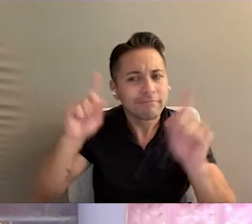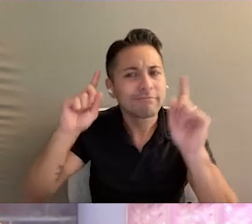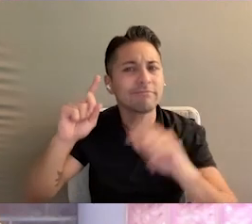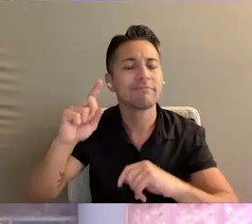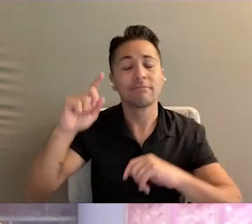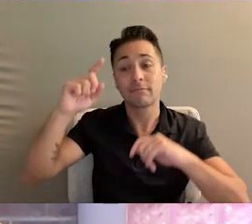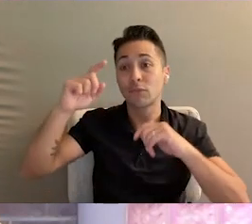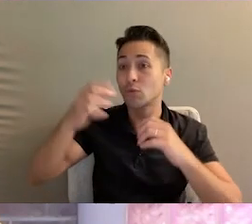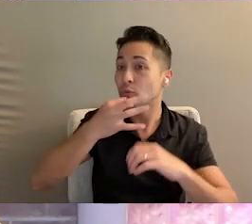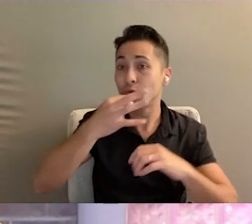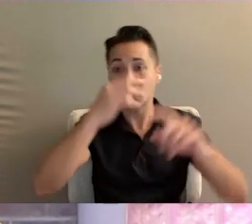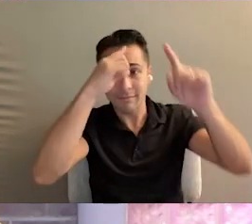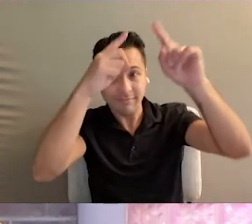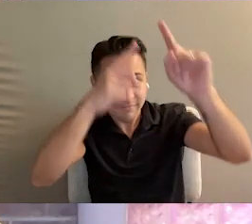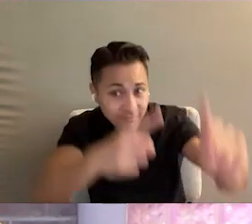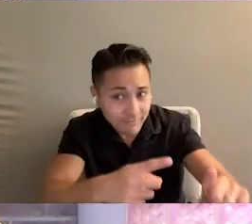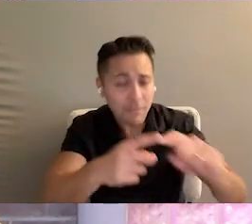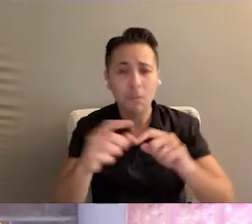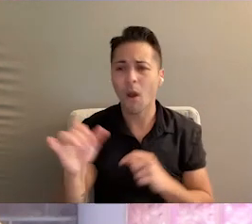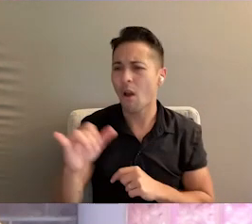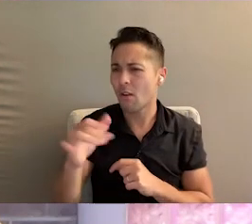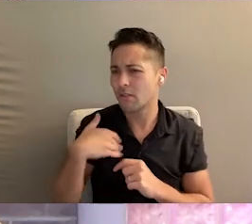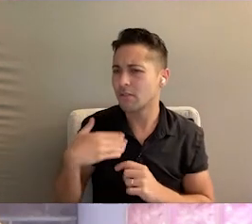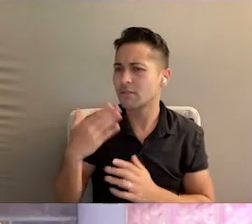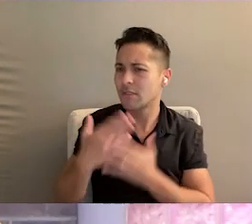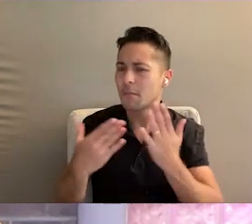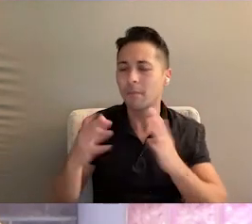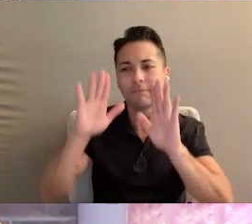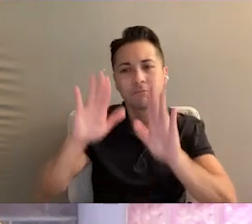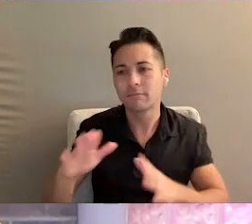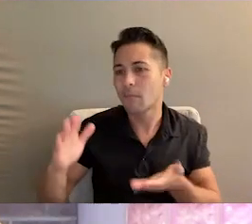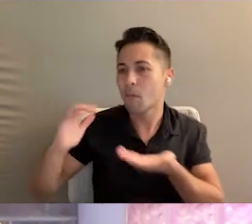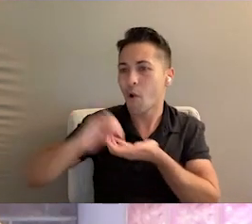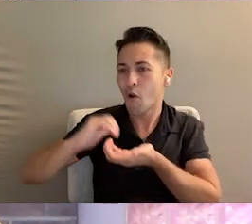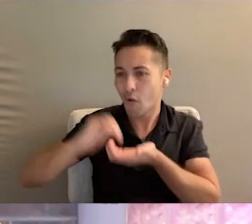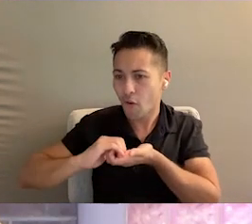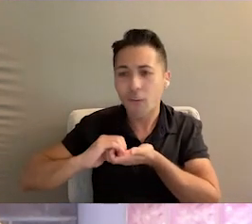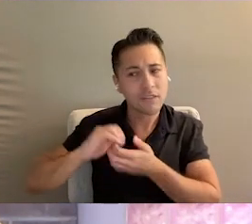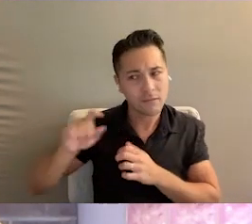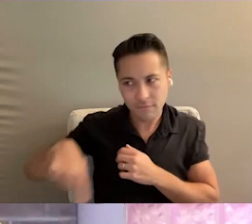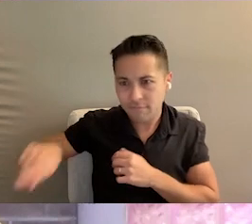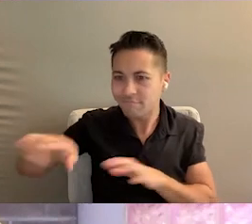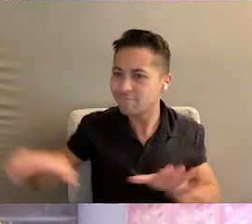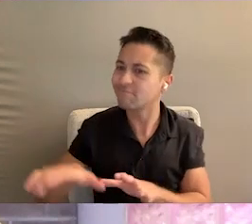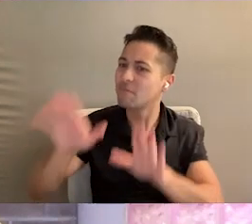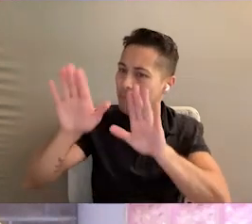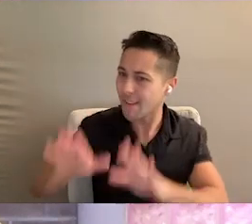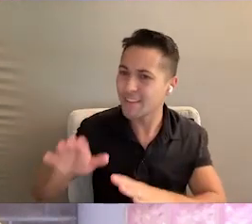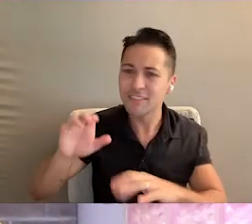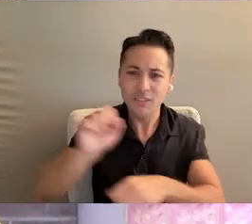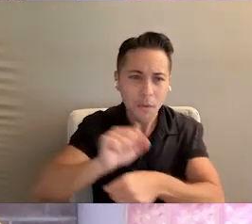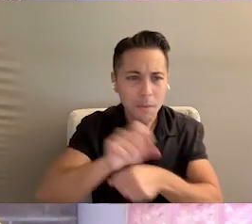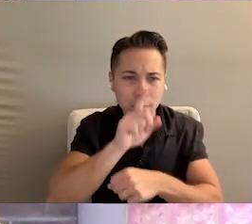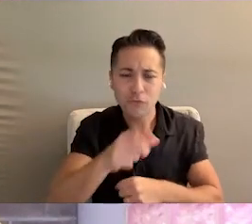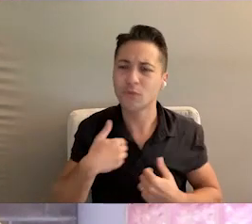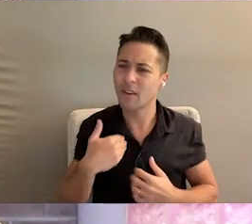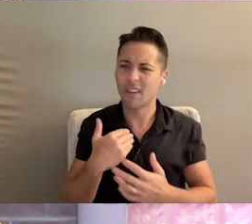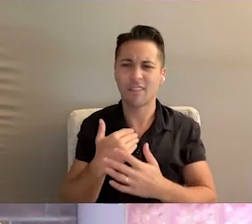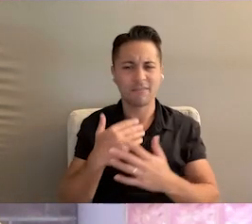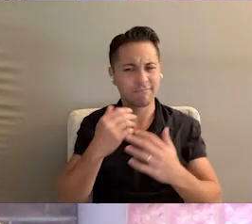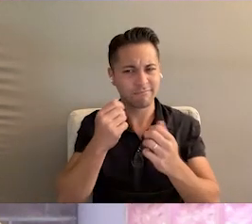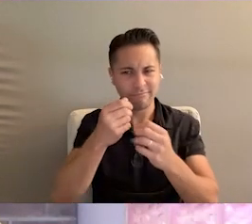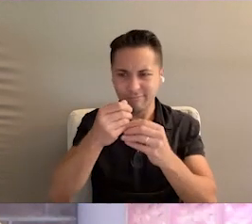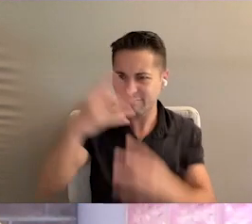that are on the horizon, as well as hear from some of our fabulous partners who are doing amazing work to ensure that we have a robust